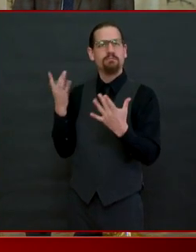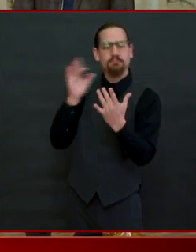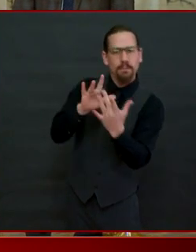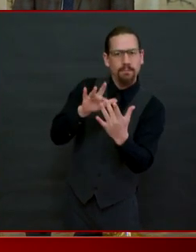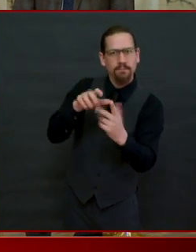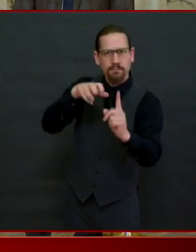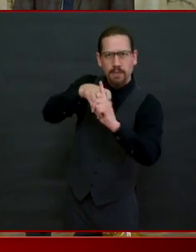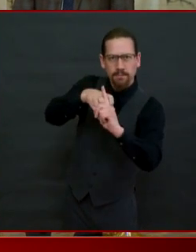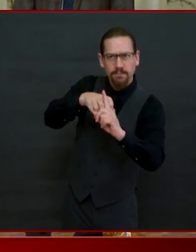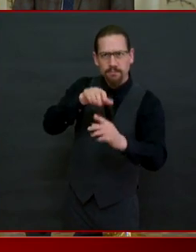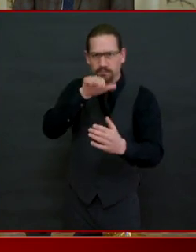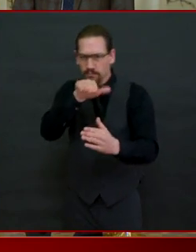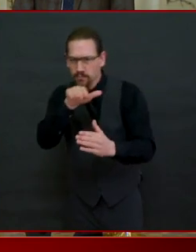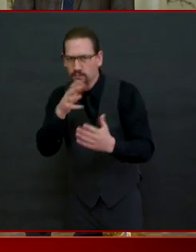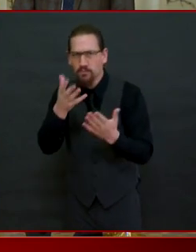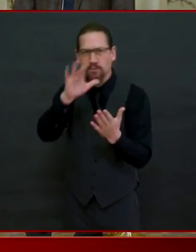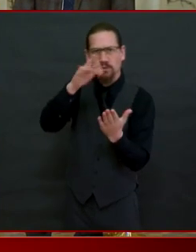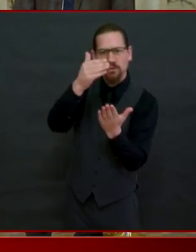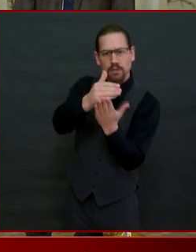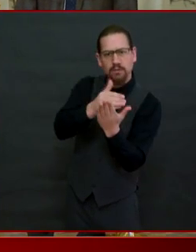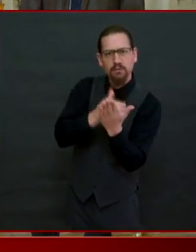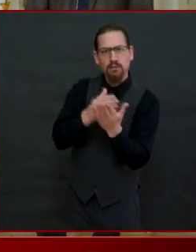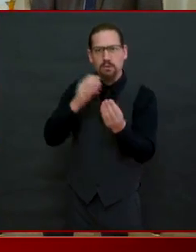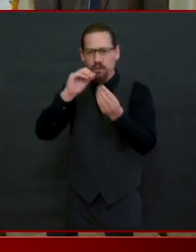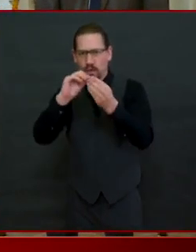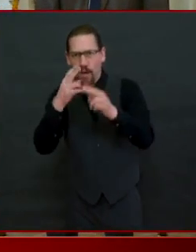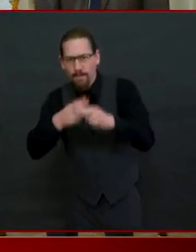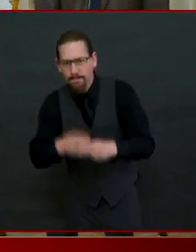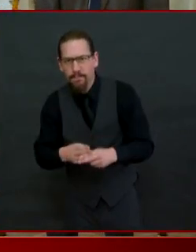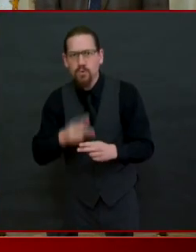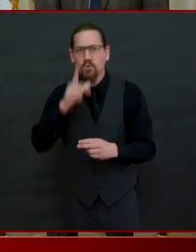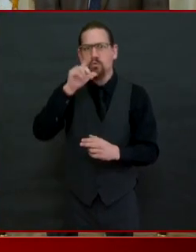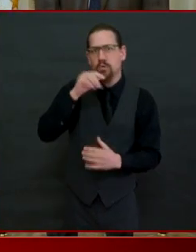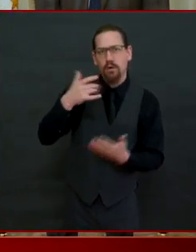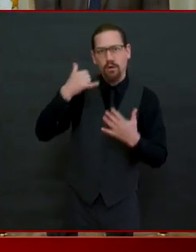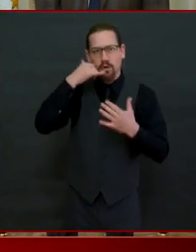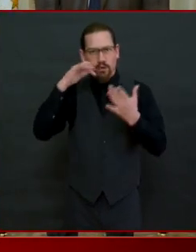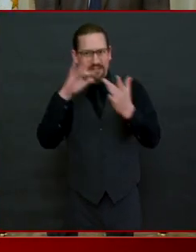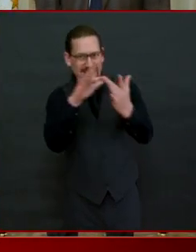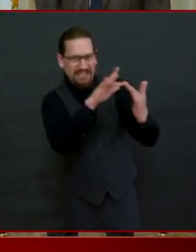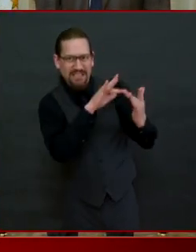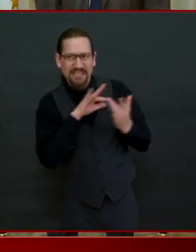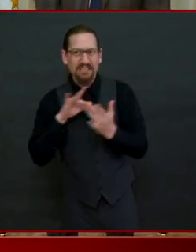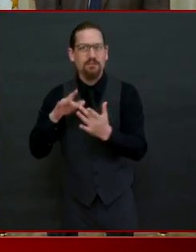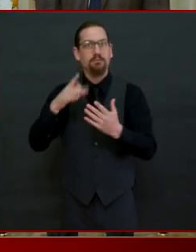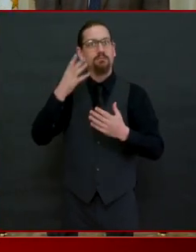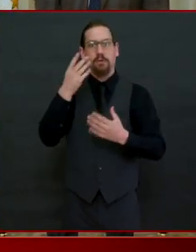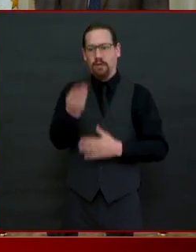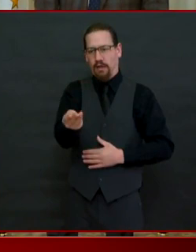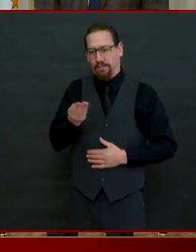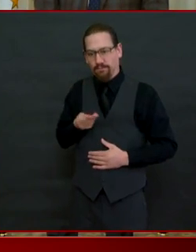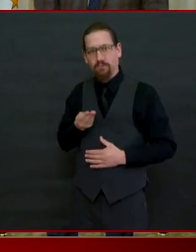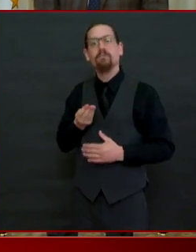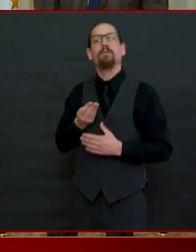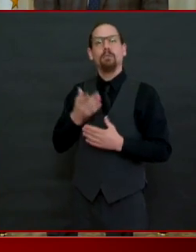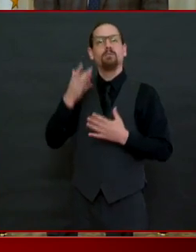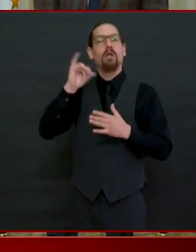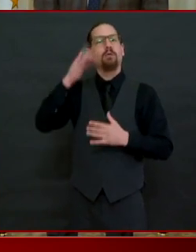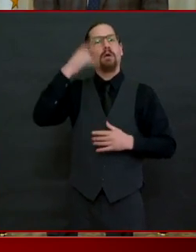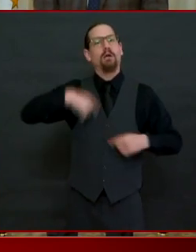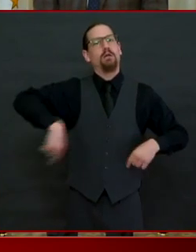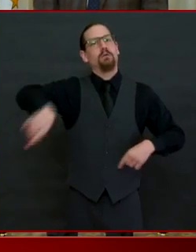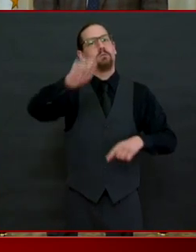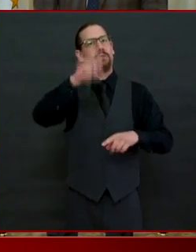in the past days and at that time i need you to pull out your contact tracing notebook so we can have an accurate